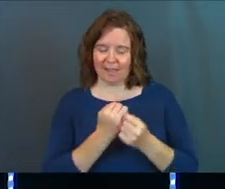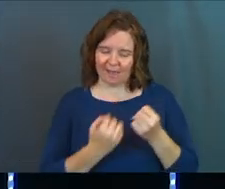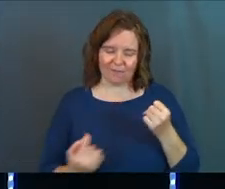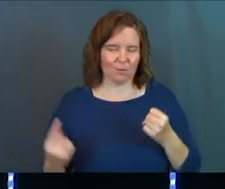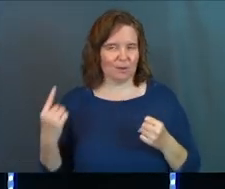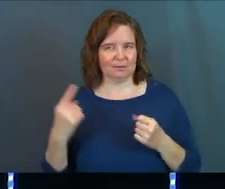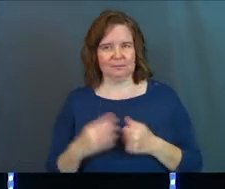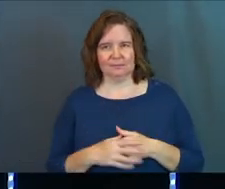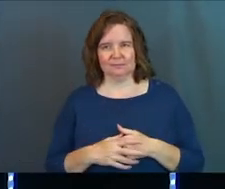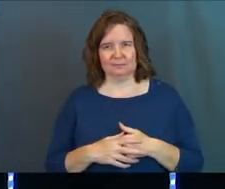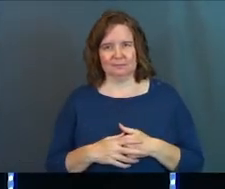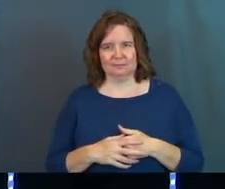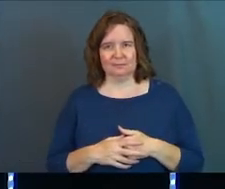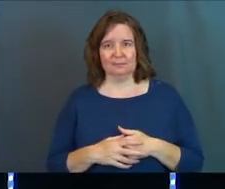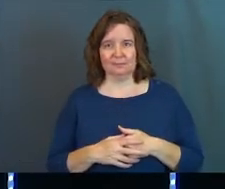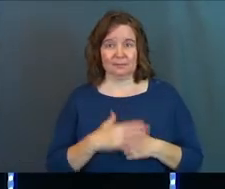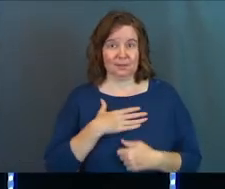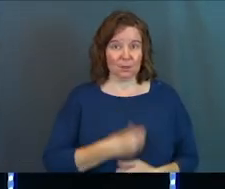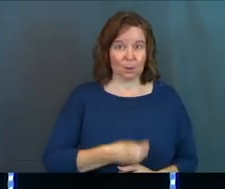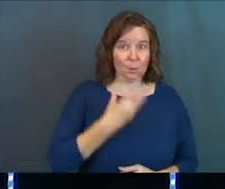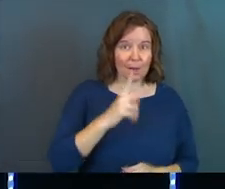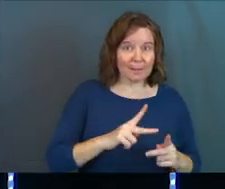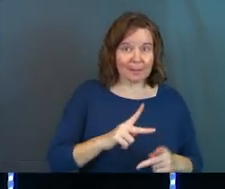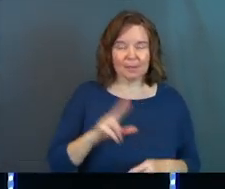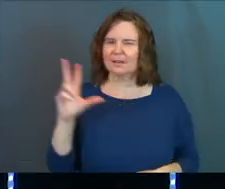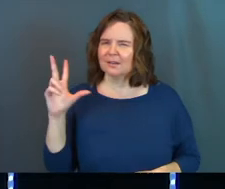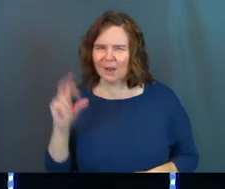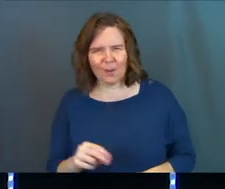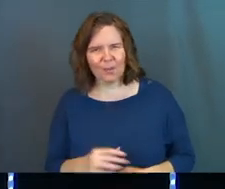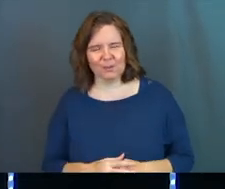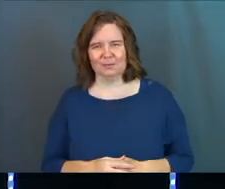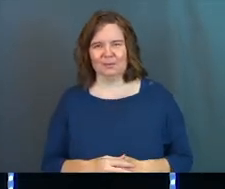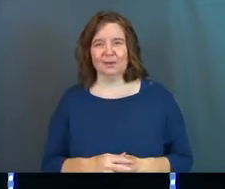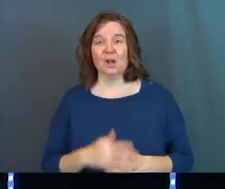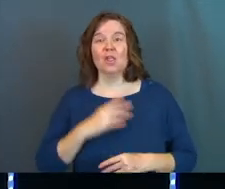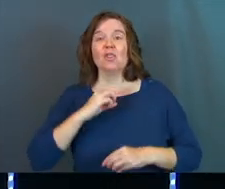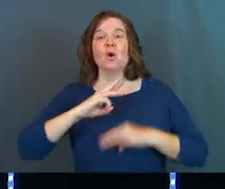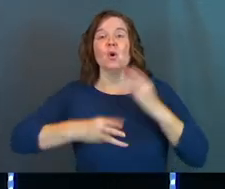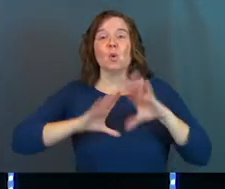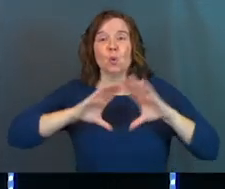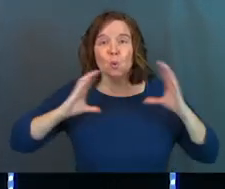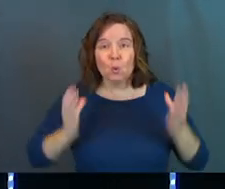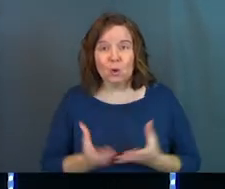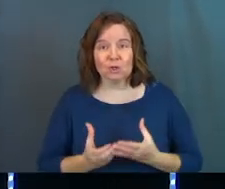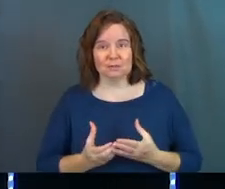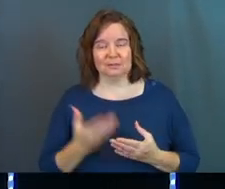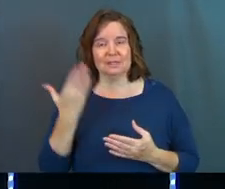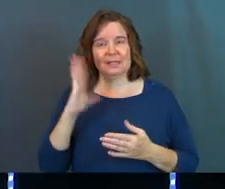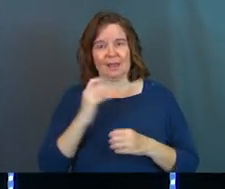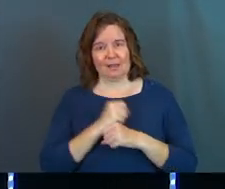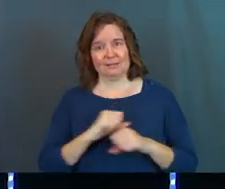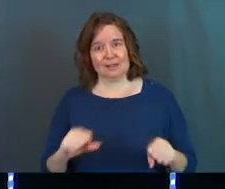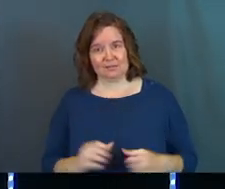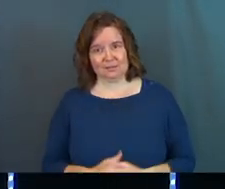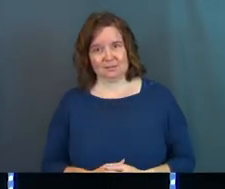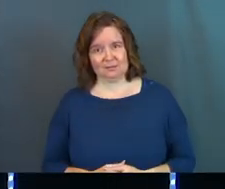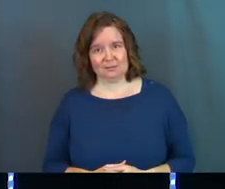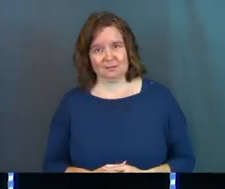Everybody. The white people? No. No. The world got saved.